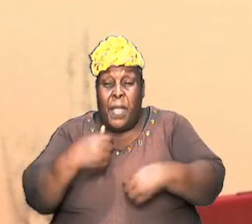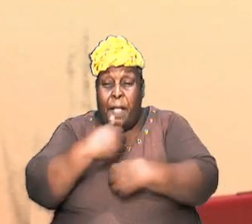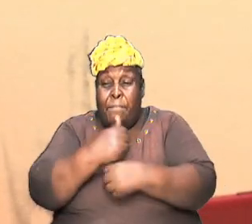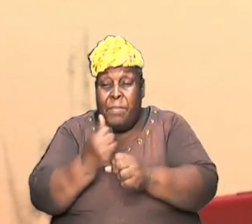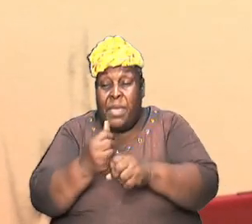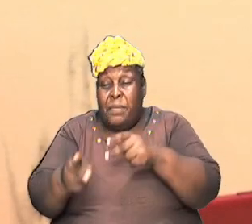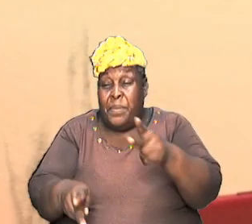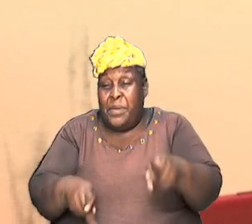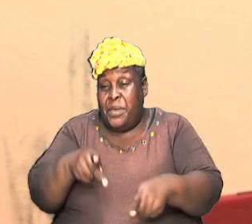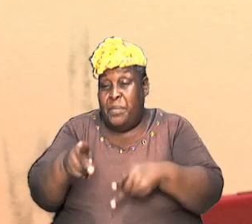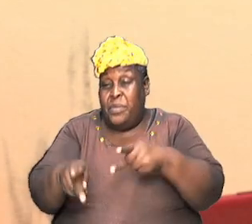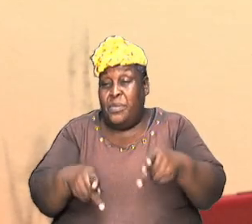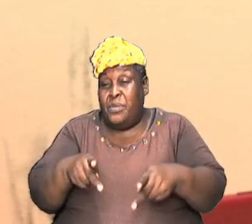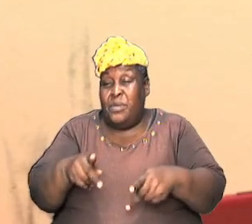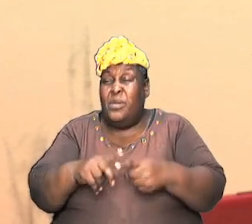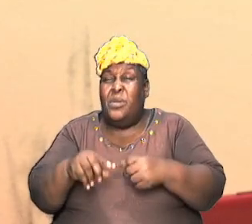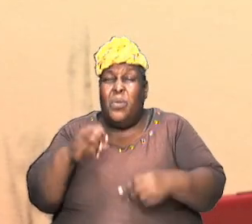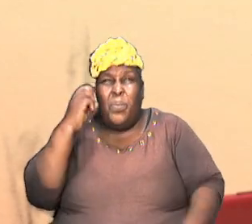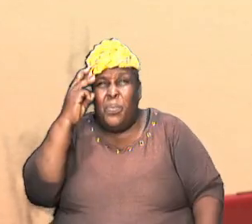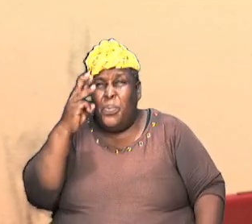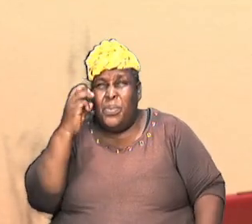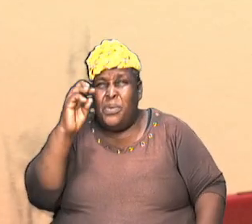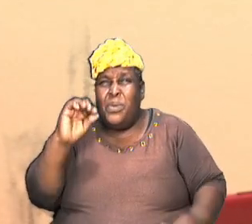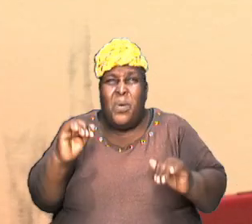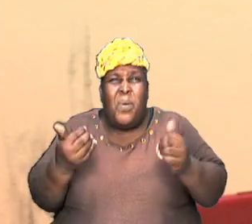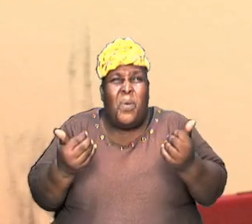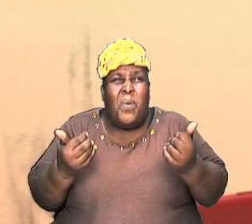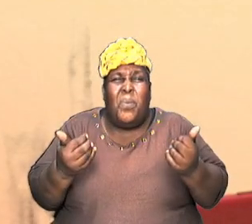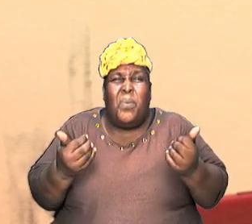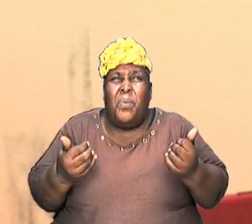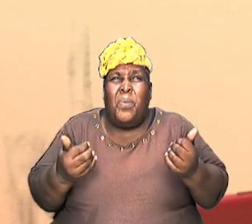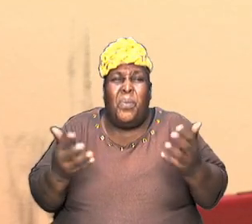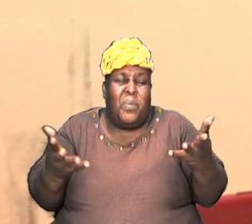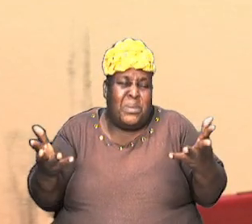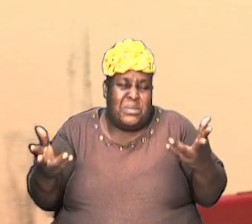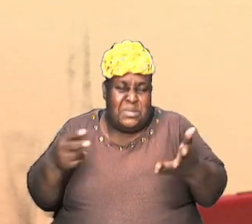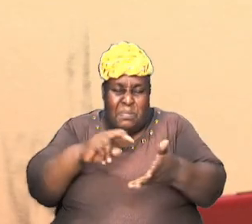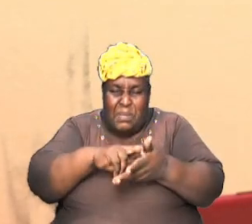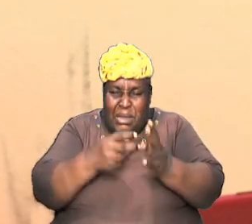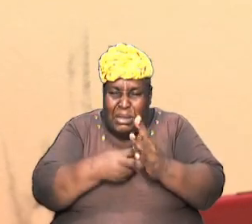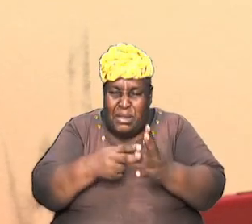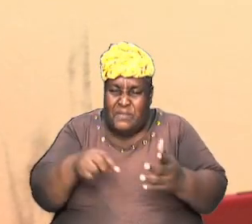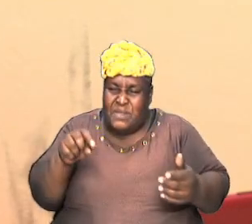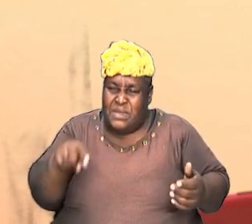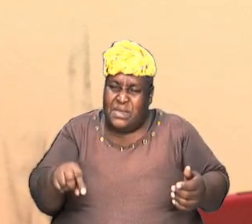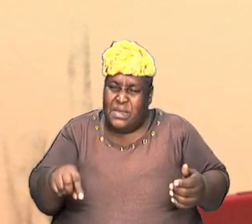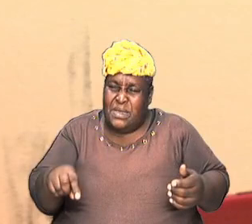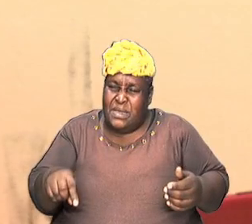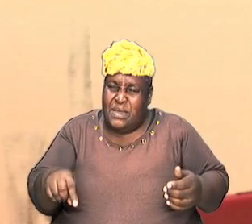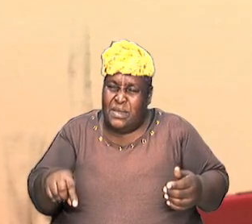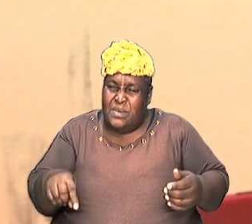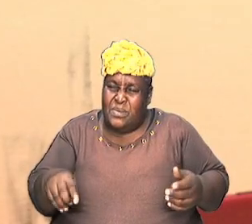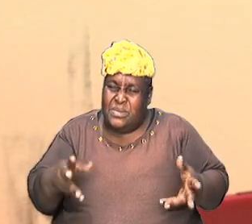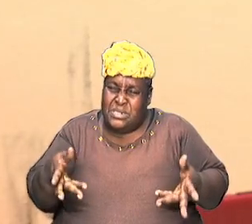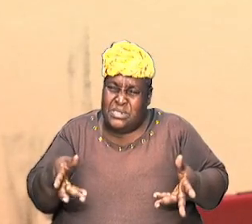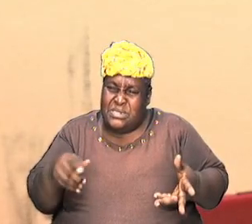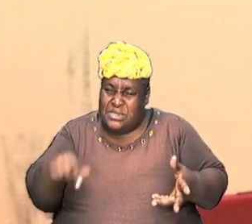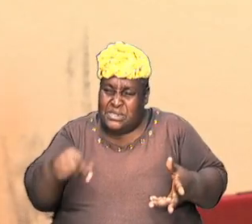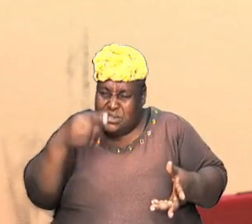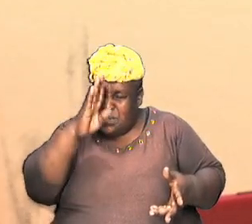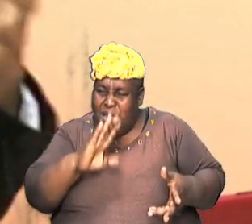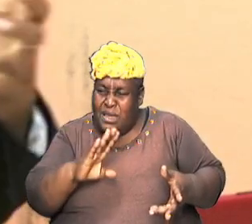folks to wonder how could this be what is the meaning of this was this God that met him along the way